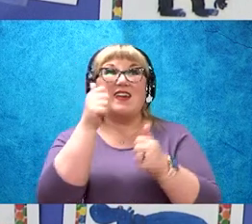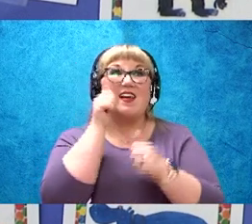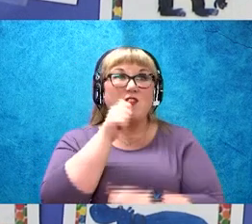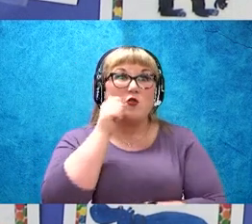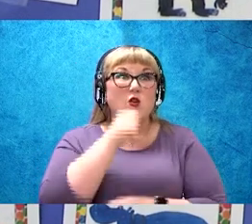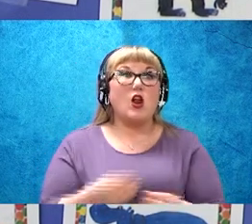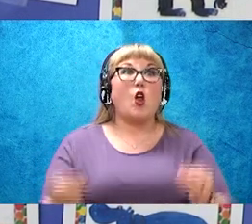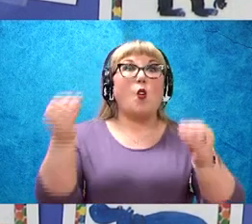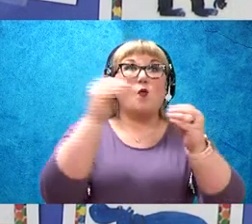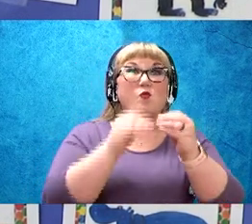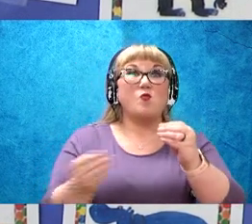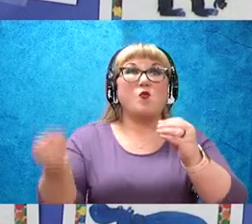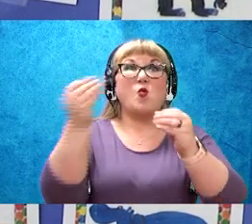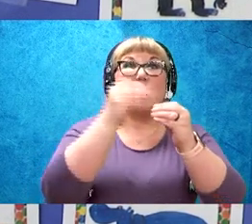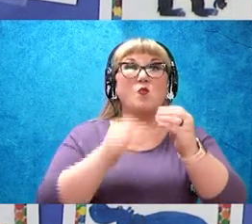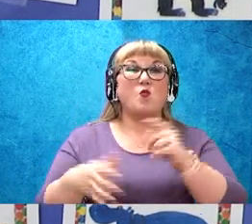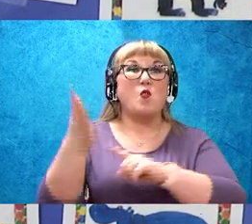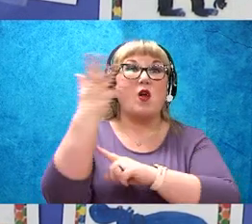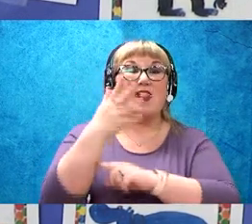leaves fall.